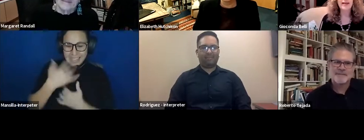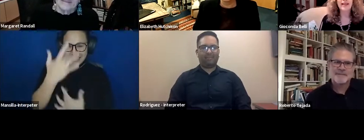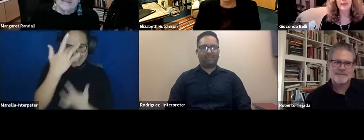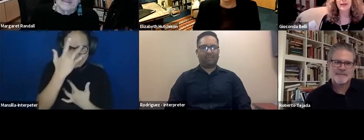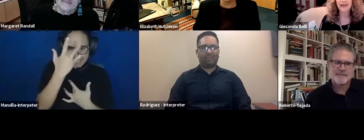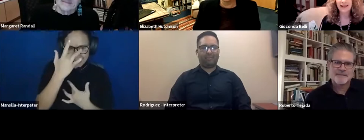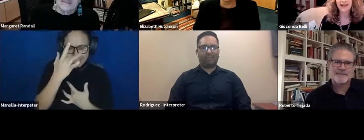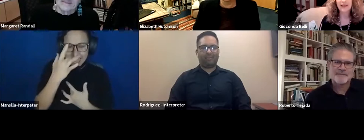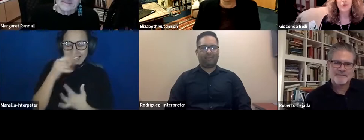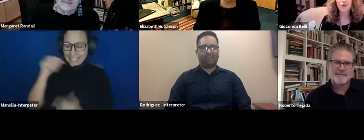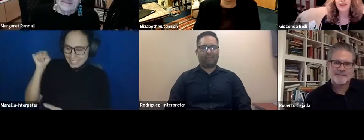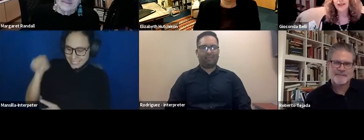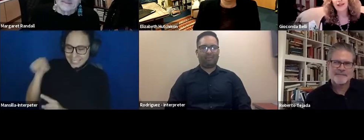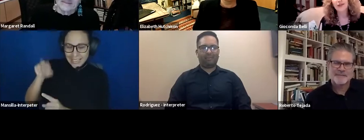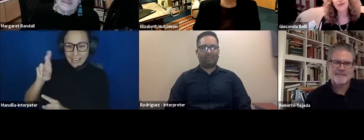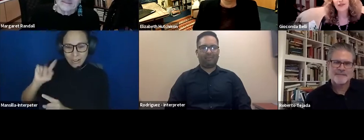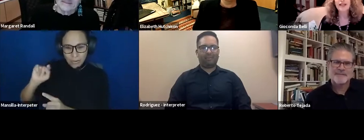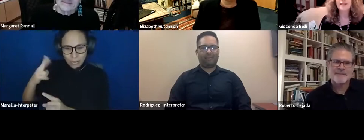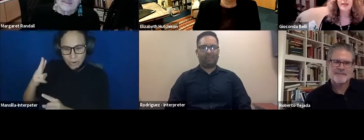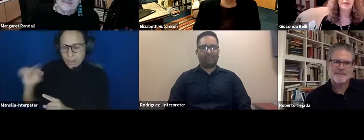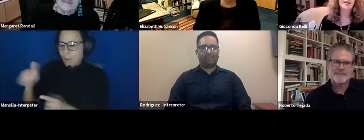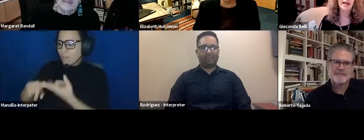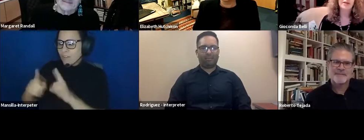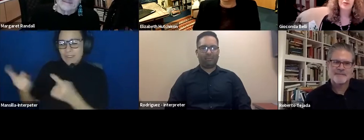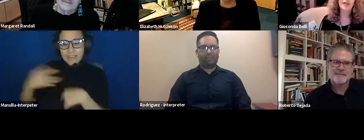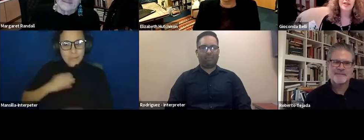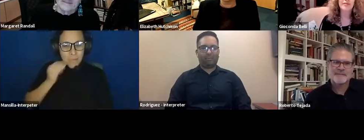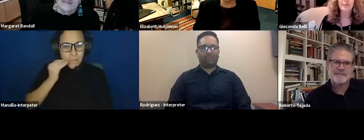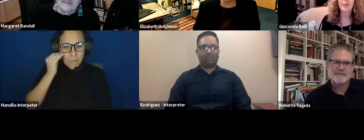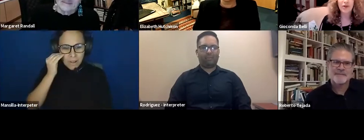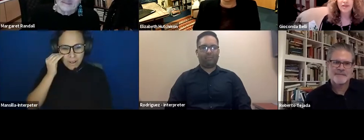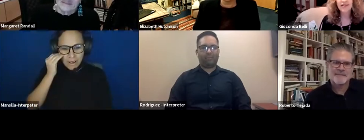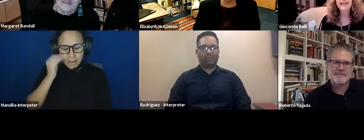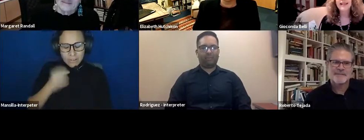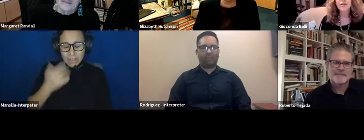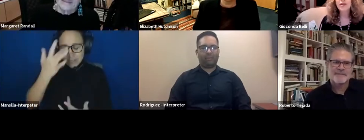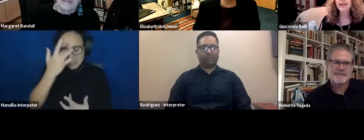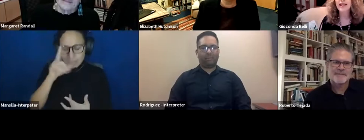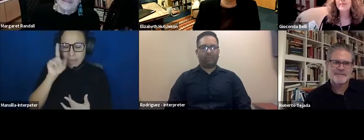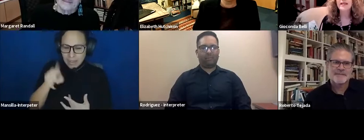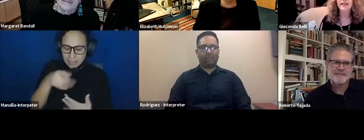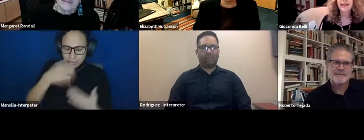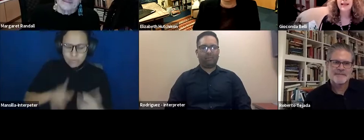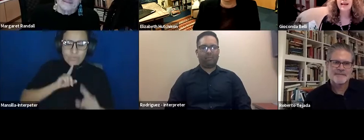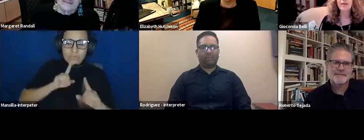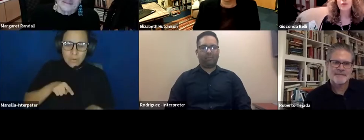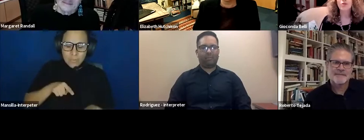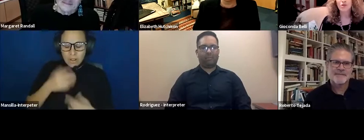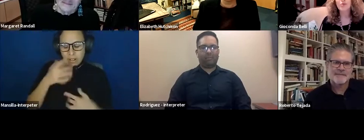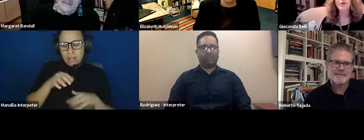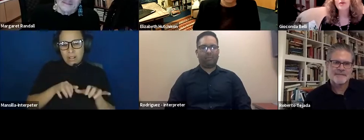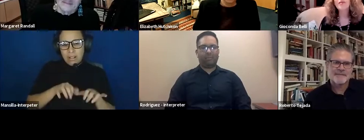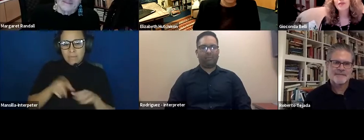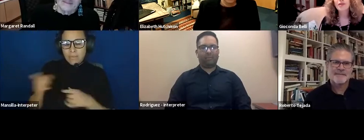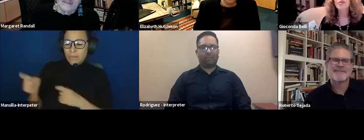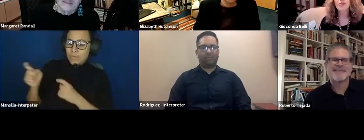not you, Margaret, but Ruth and another friend, as I had to finish a report. And so they gave me Calvados.